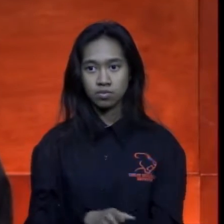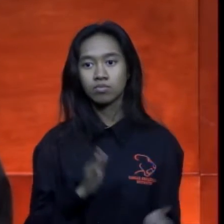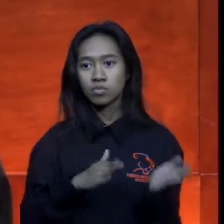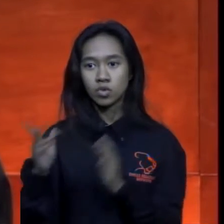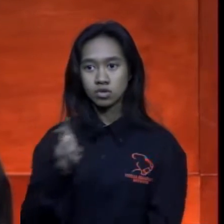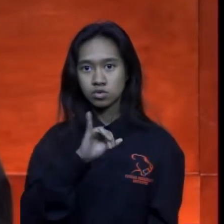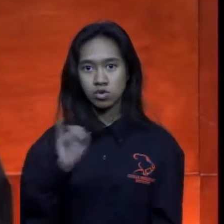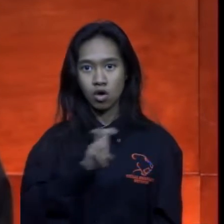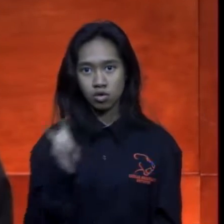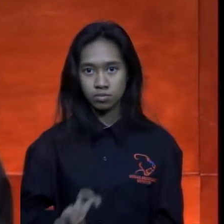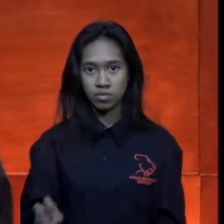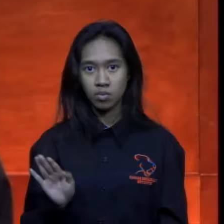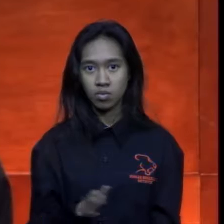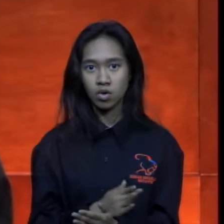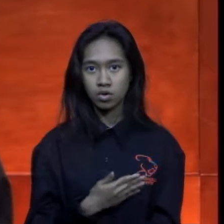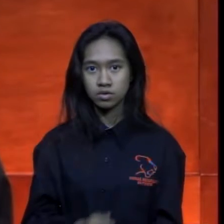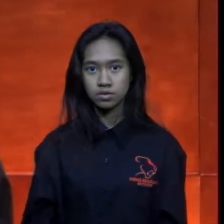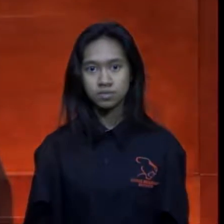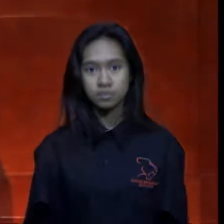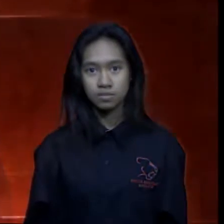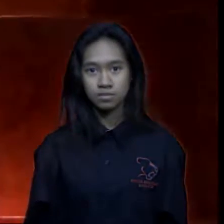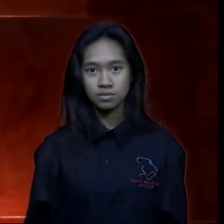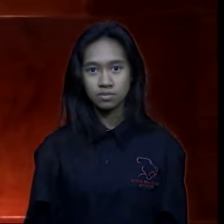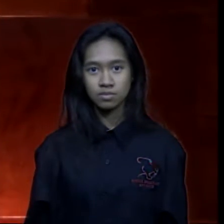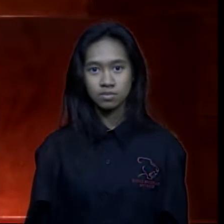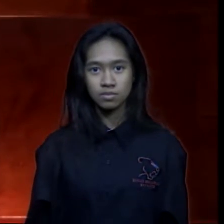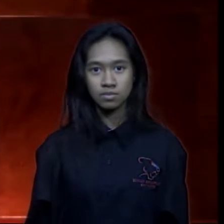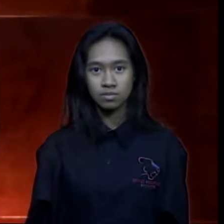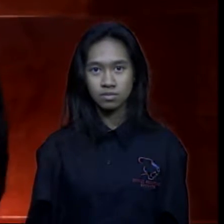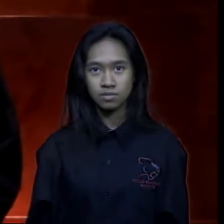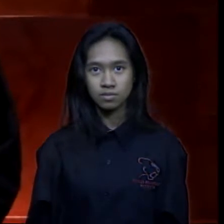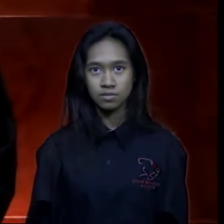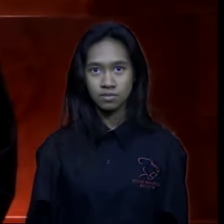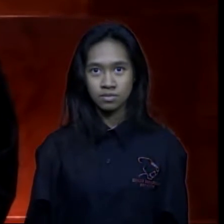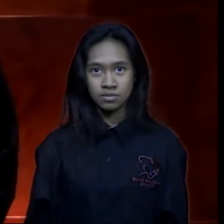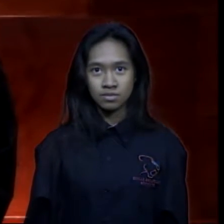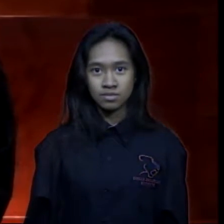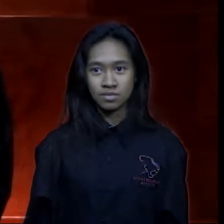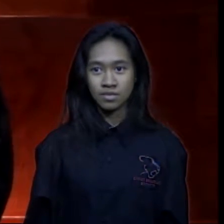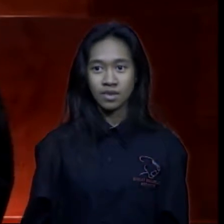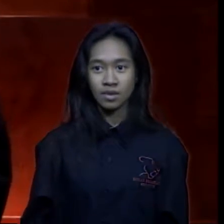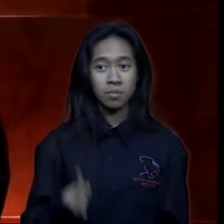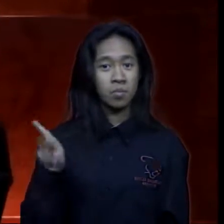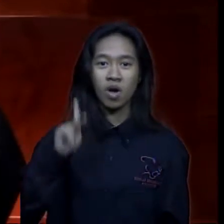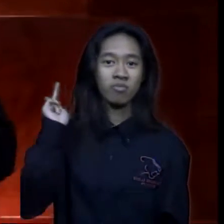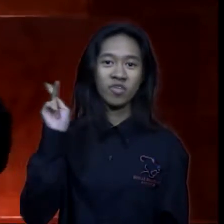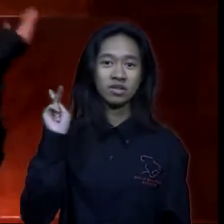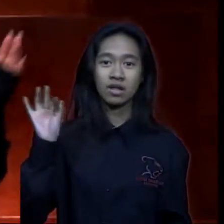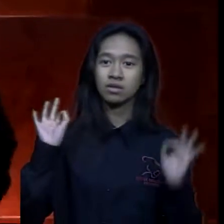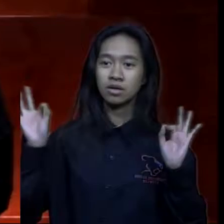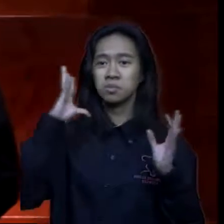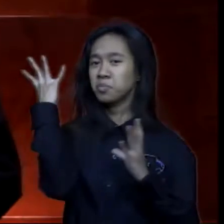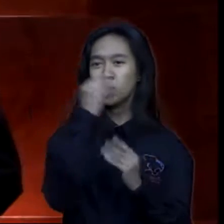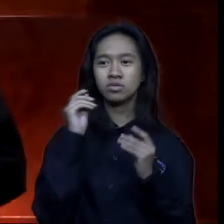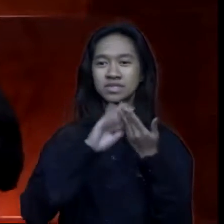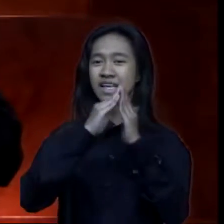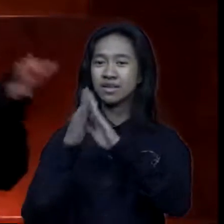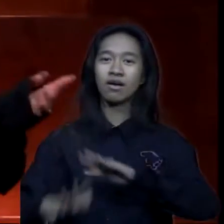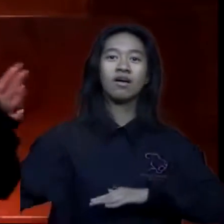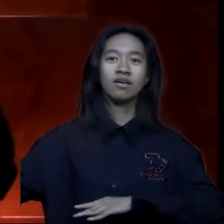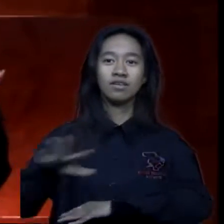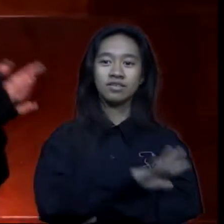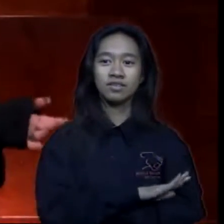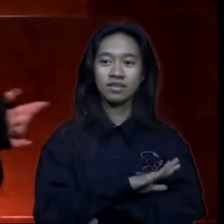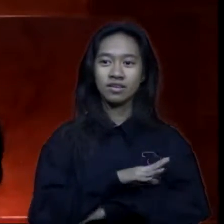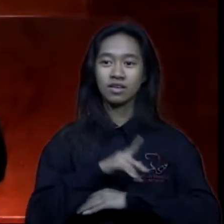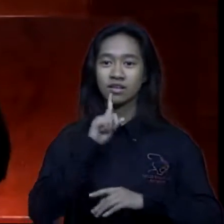jazz band ah perry the city of lights the sights the sounds the